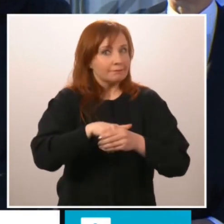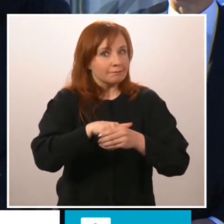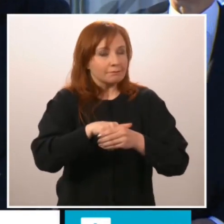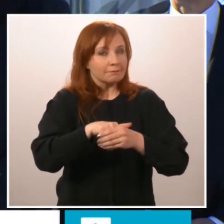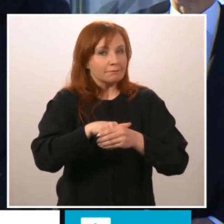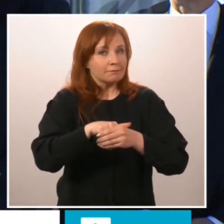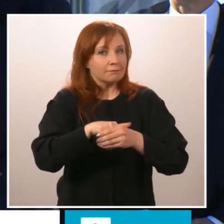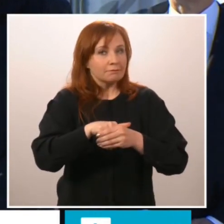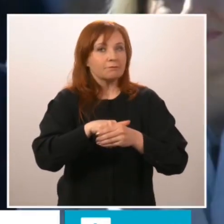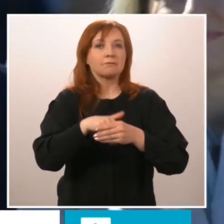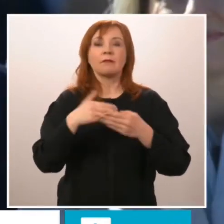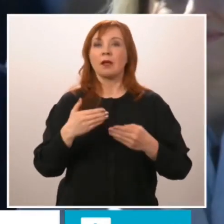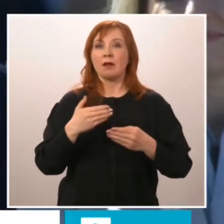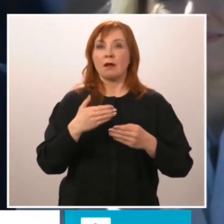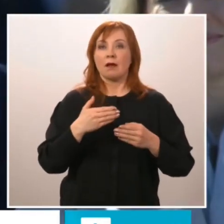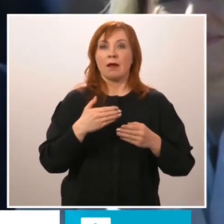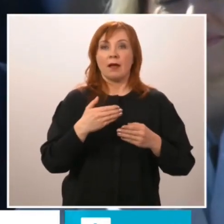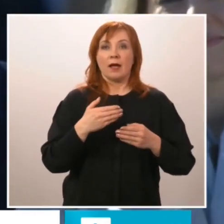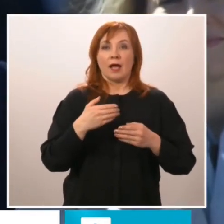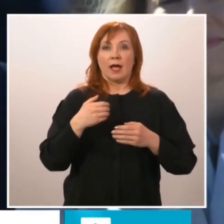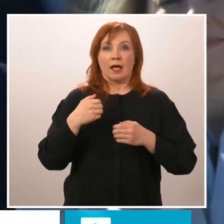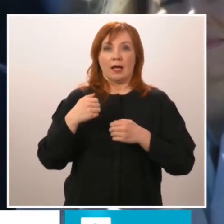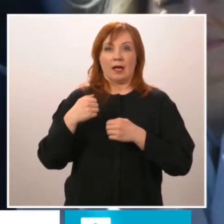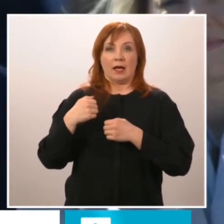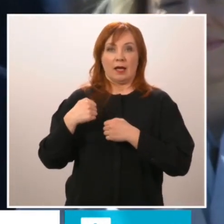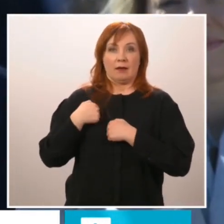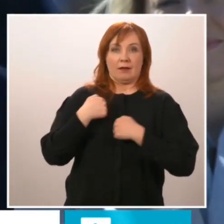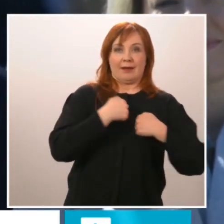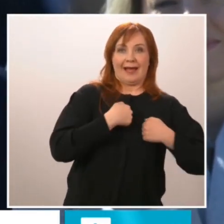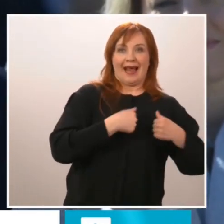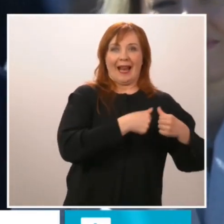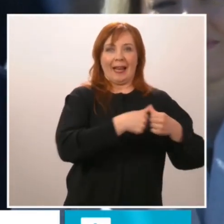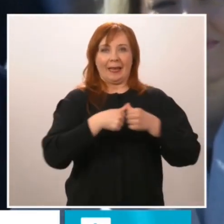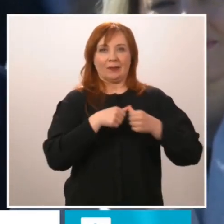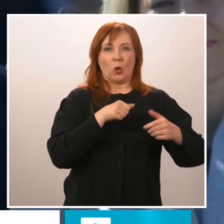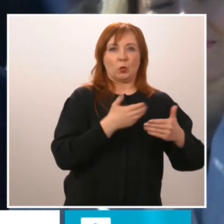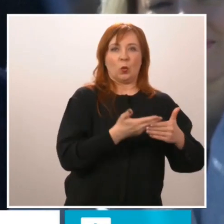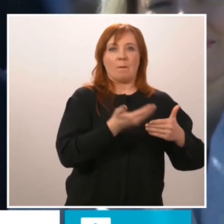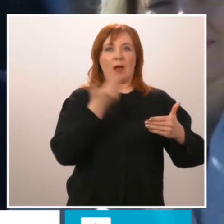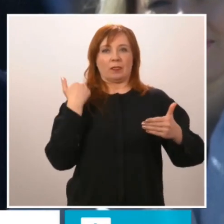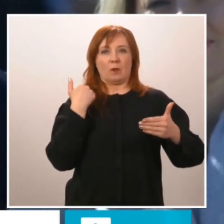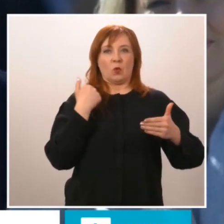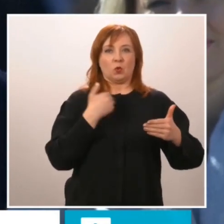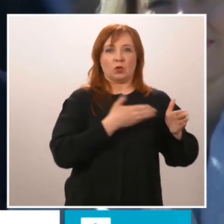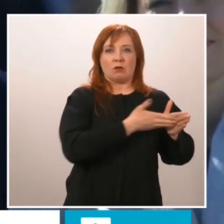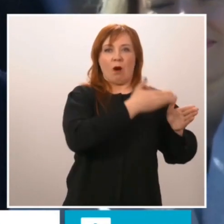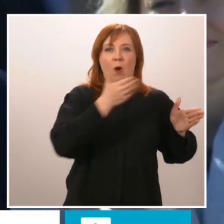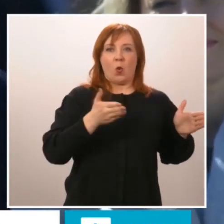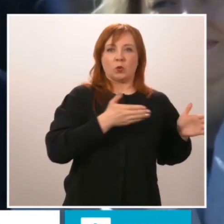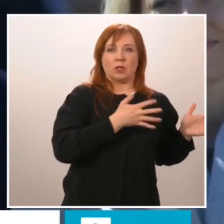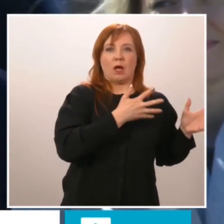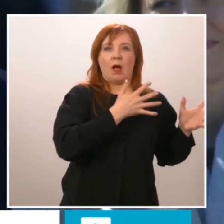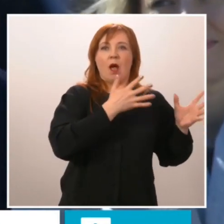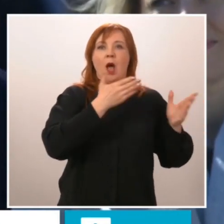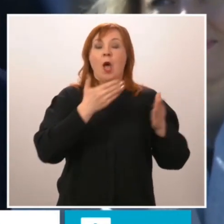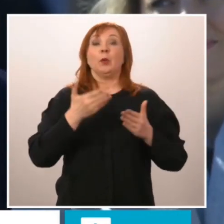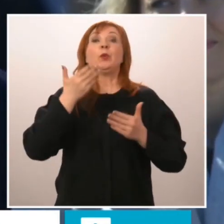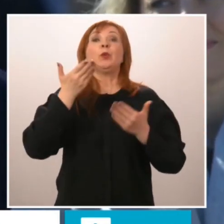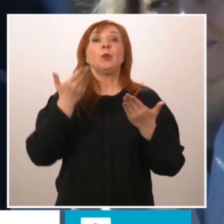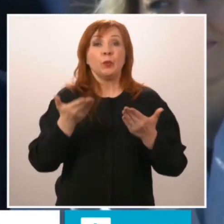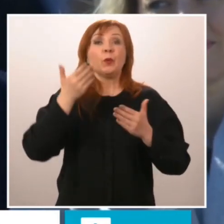The era of military non-alignment in our history has come to an end.